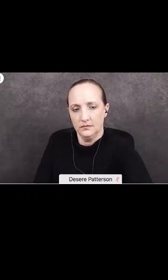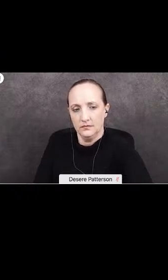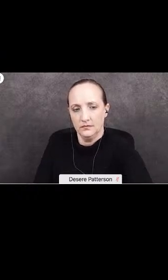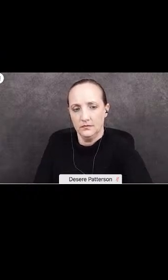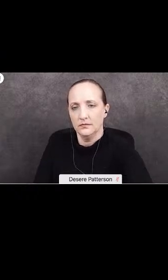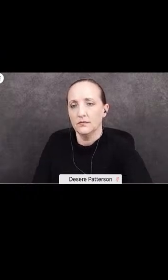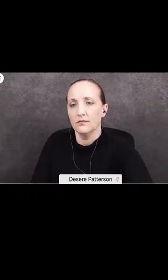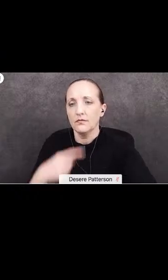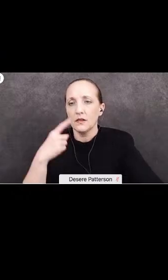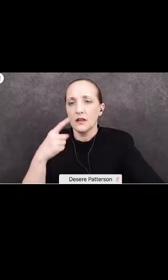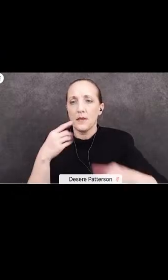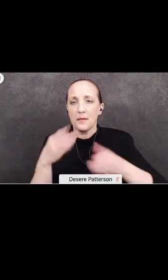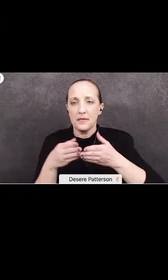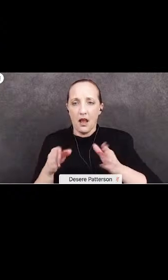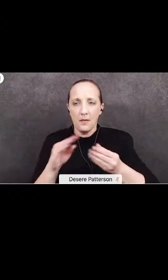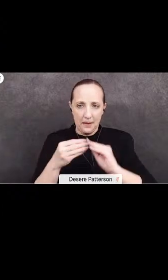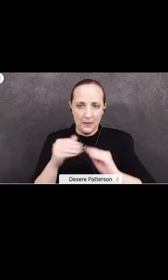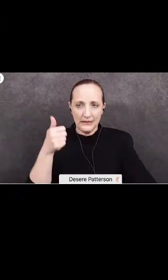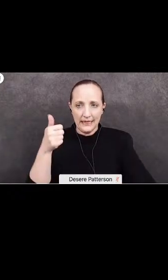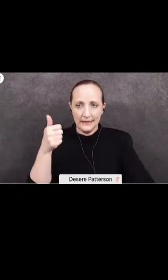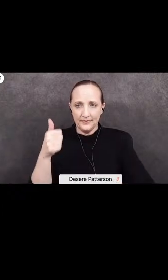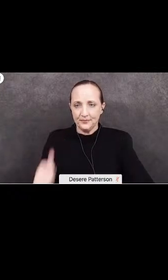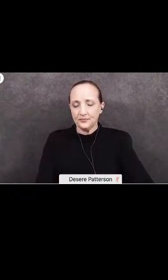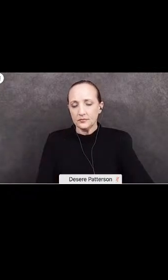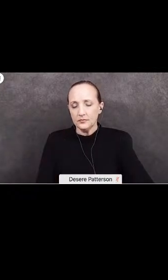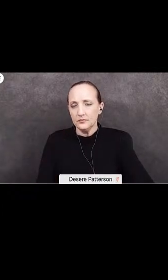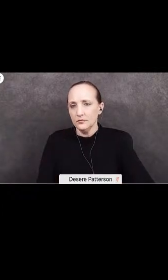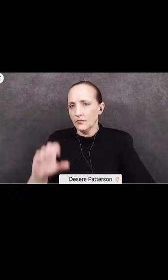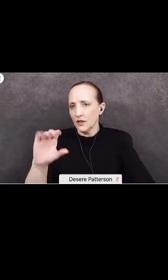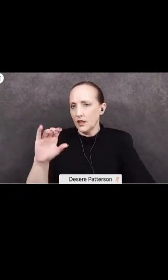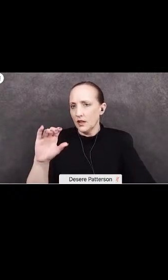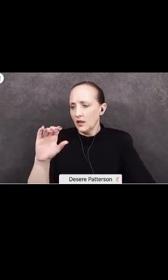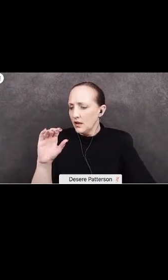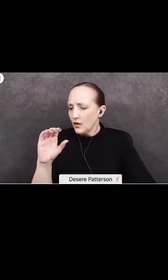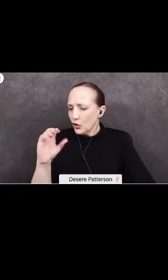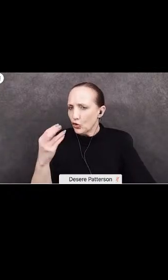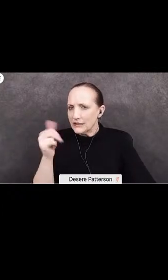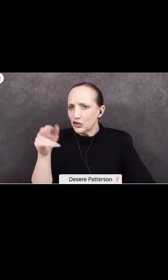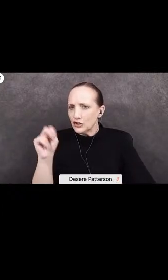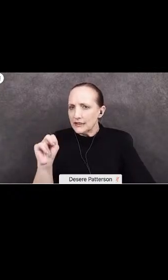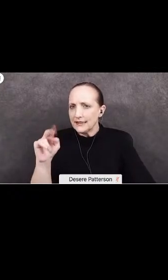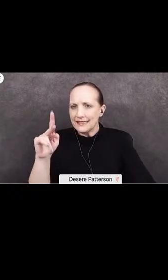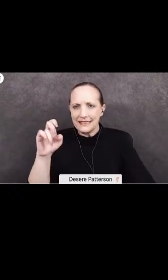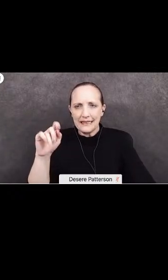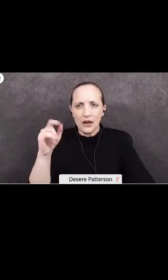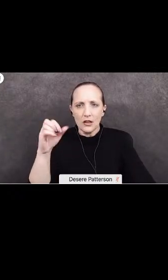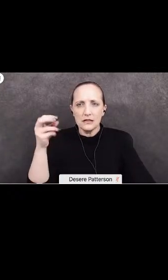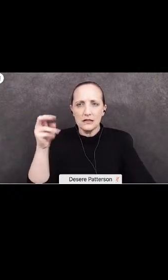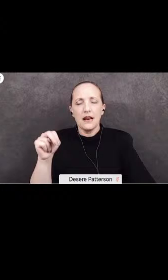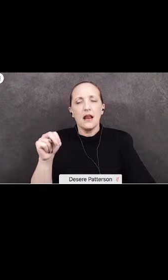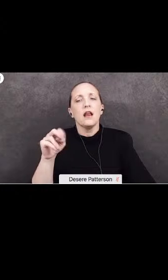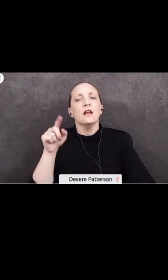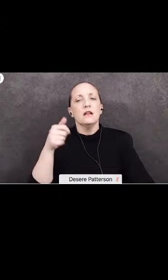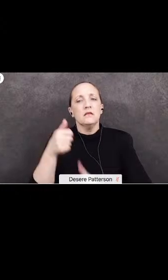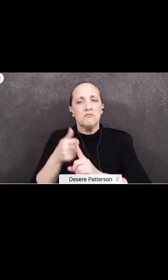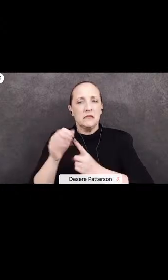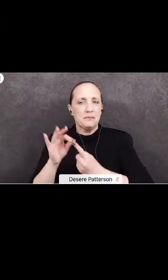Public comment number 10, Kristen Kittleson, special education teacher.